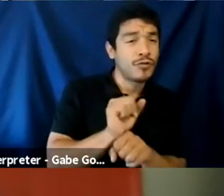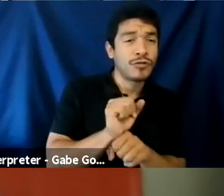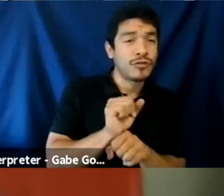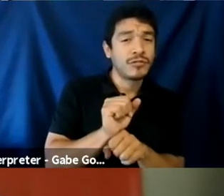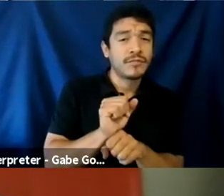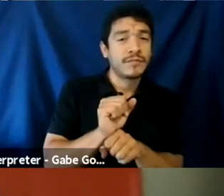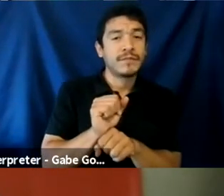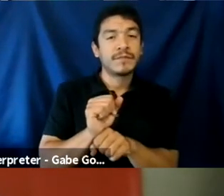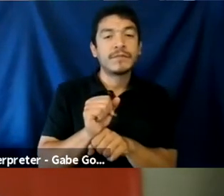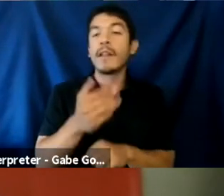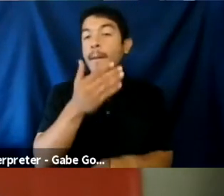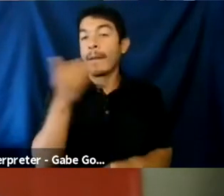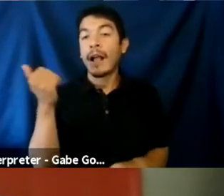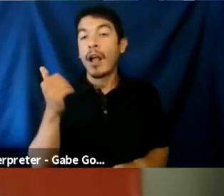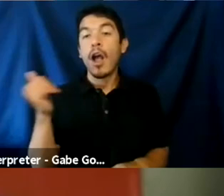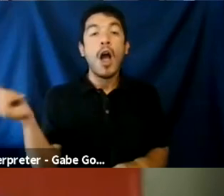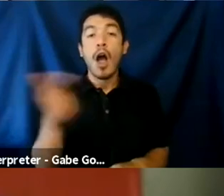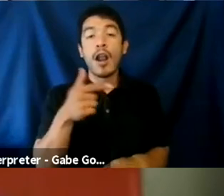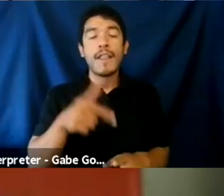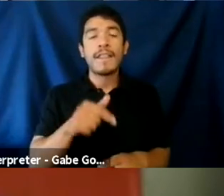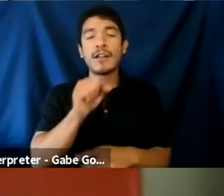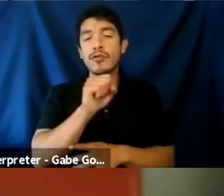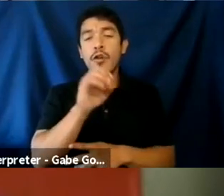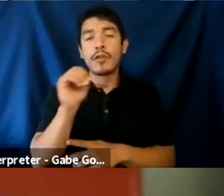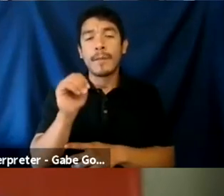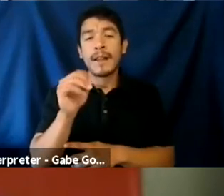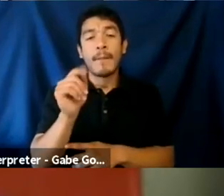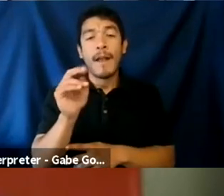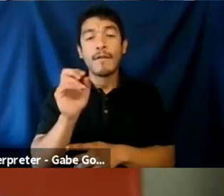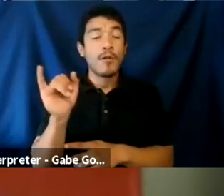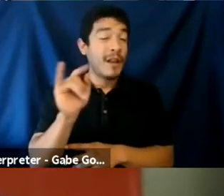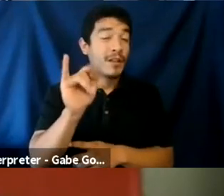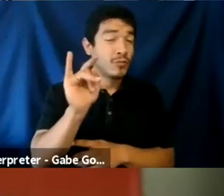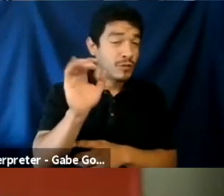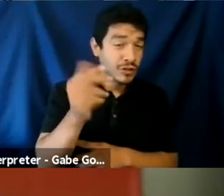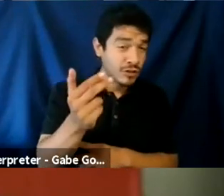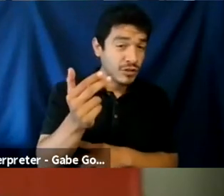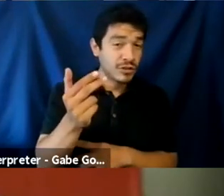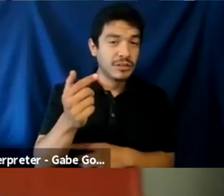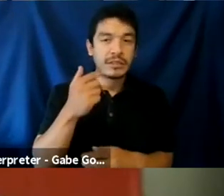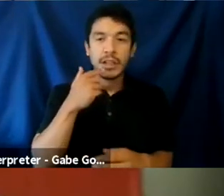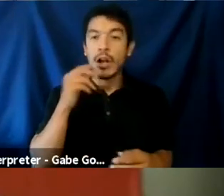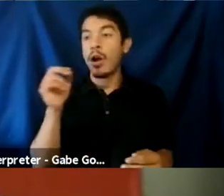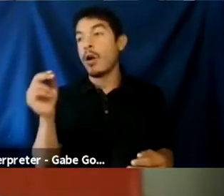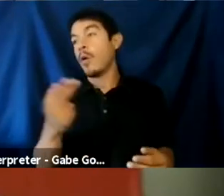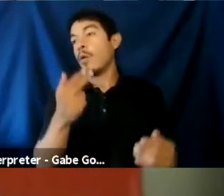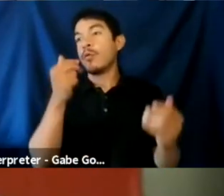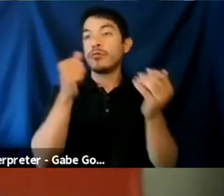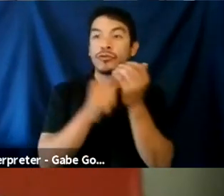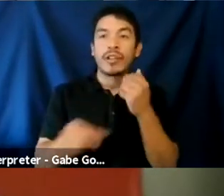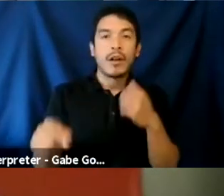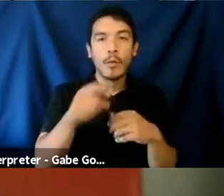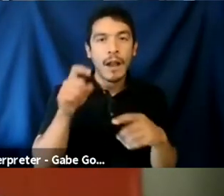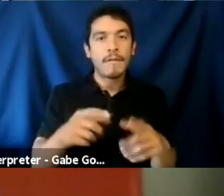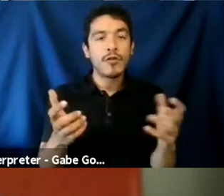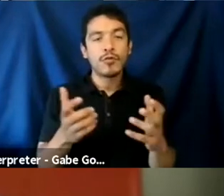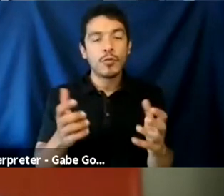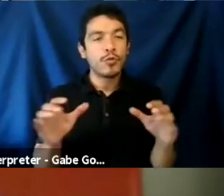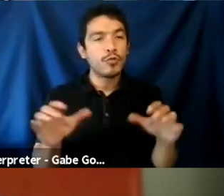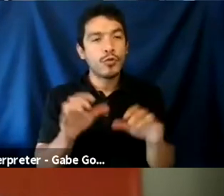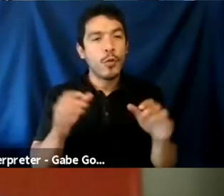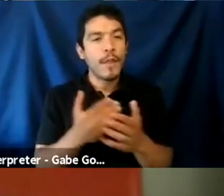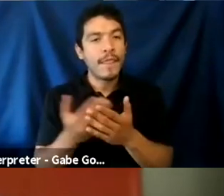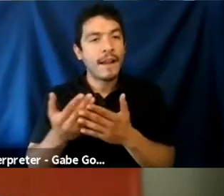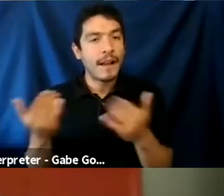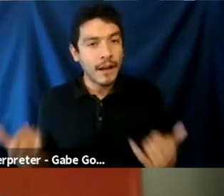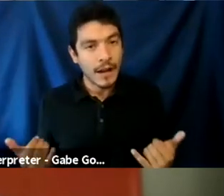because every, like all of these social media platforms, including Twitch are like, Oh shit, we got to like do stuff now. And, uh, I